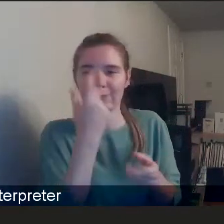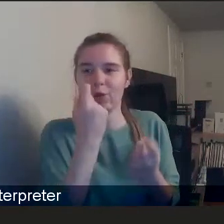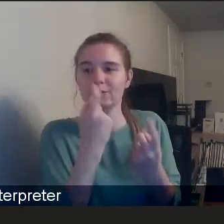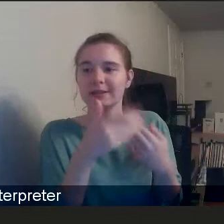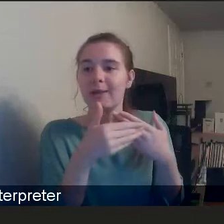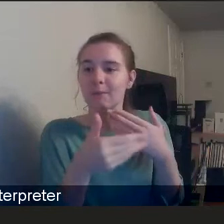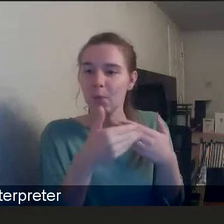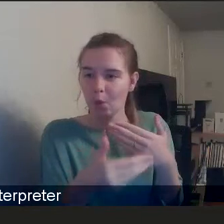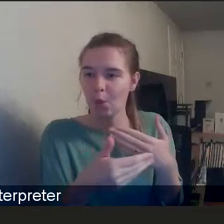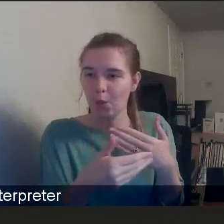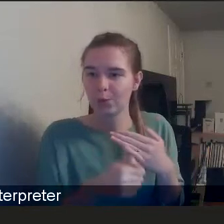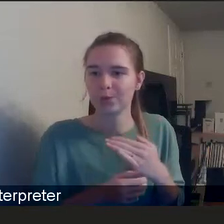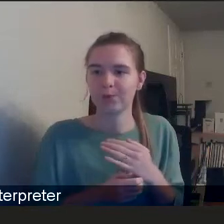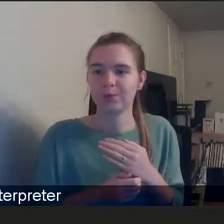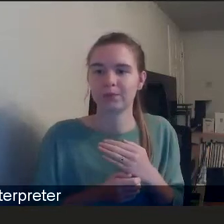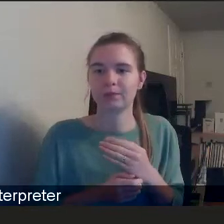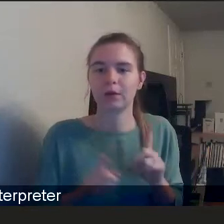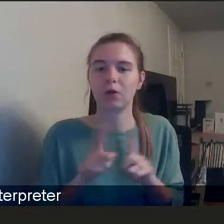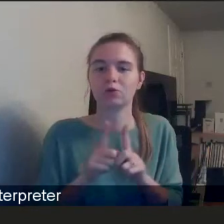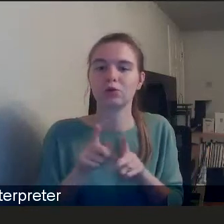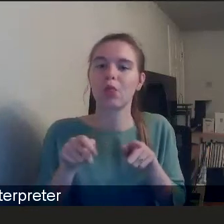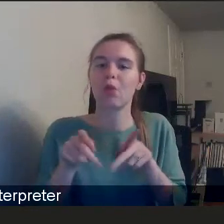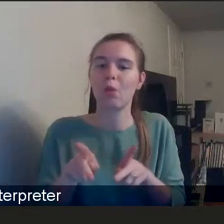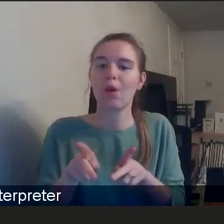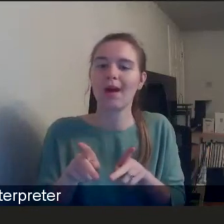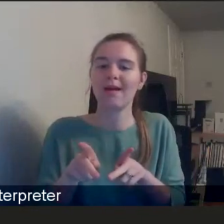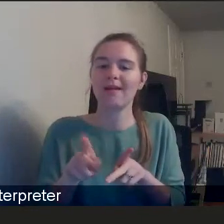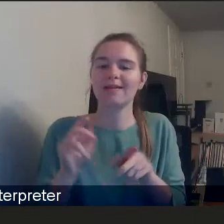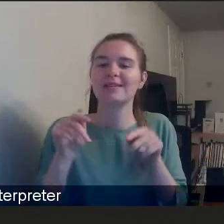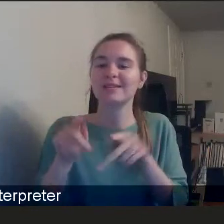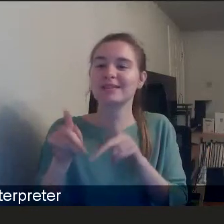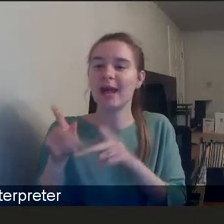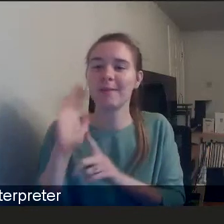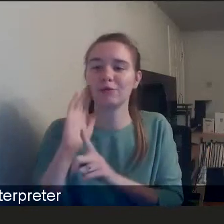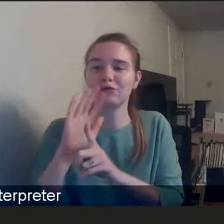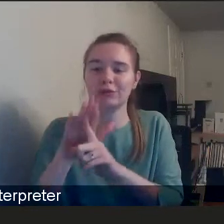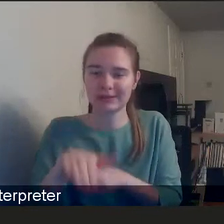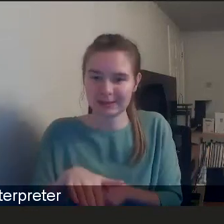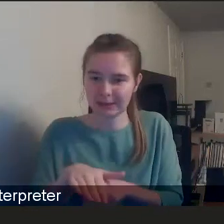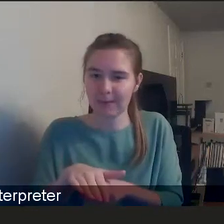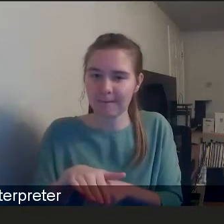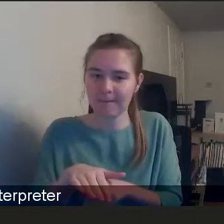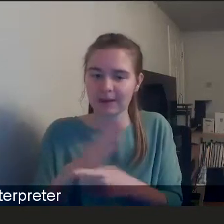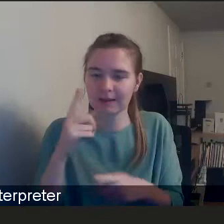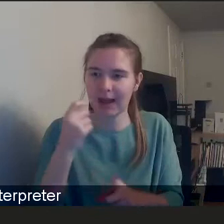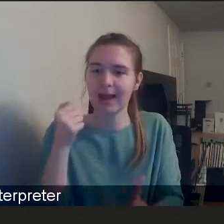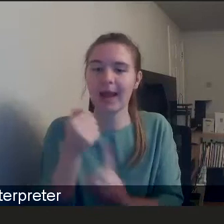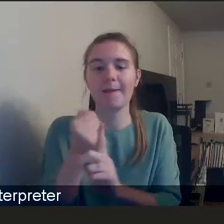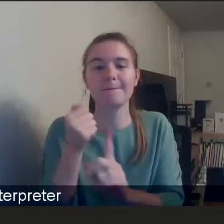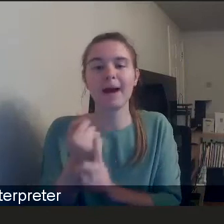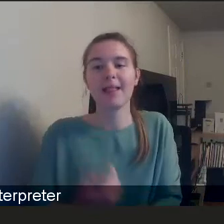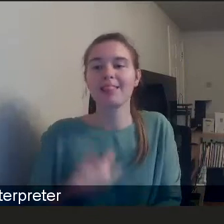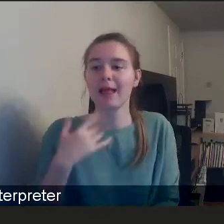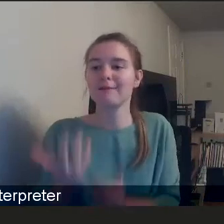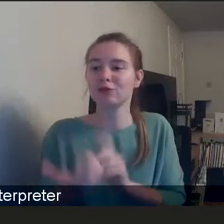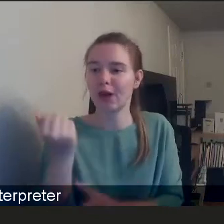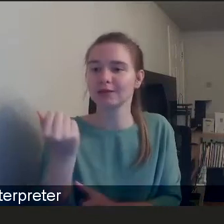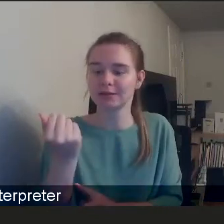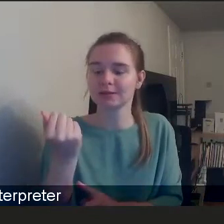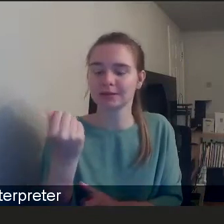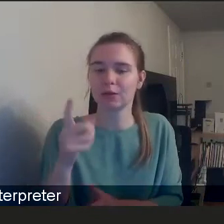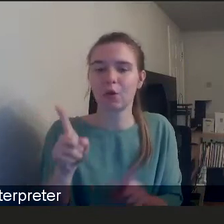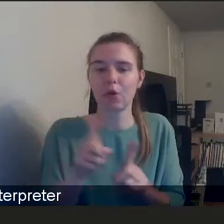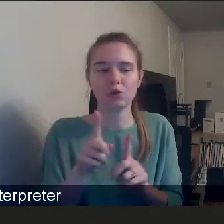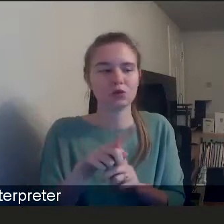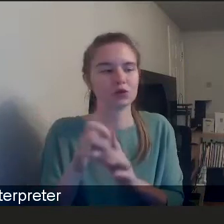the and the way in which systemic racism impacts life chances and how hard